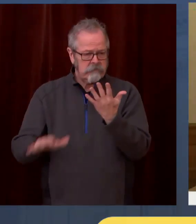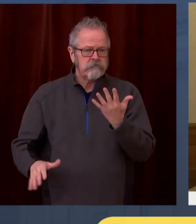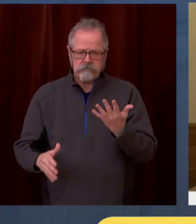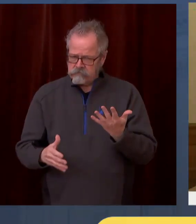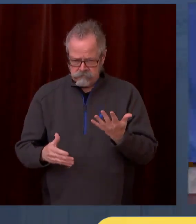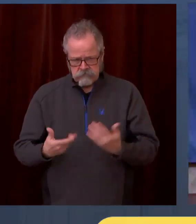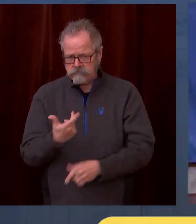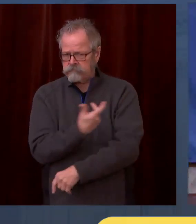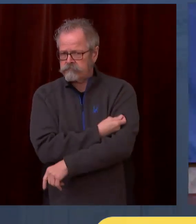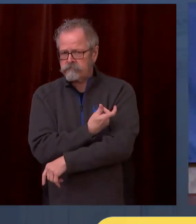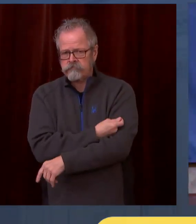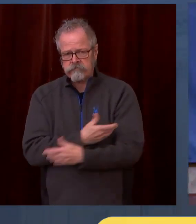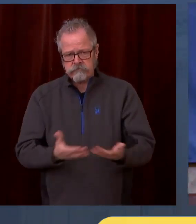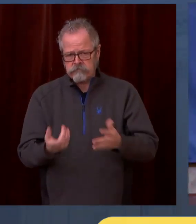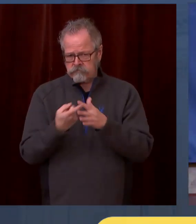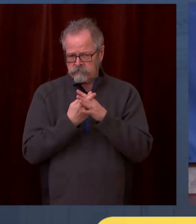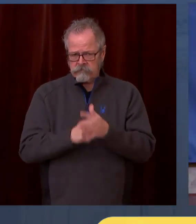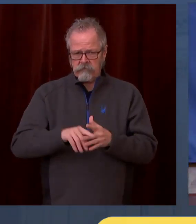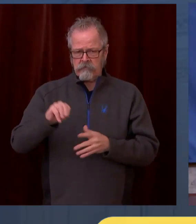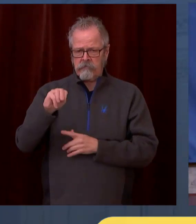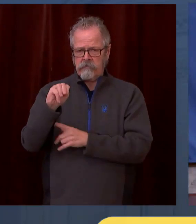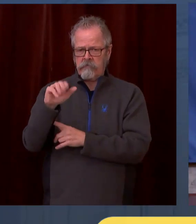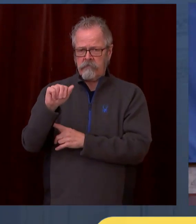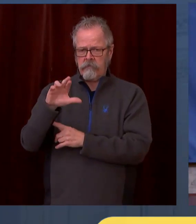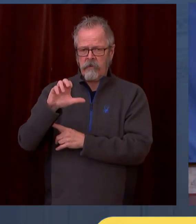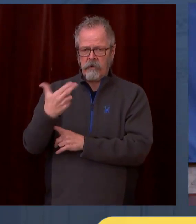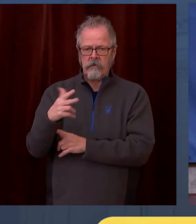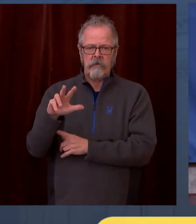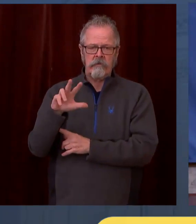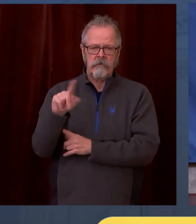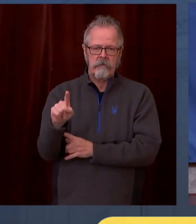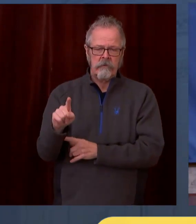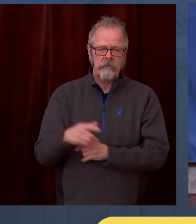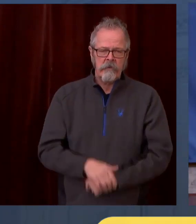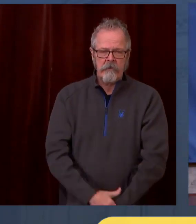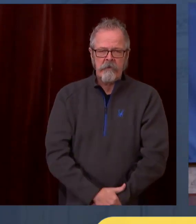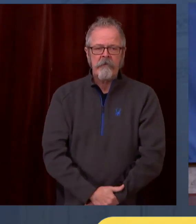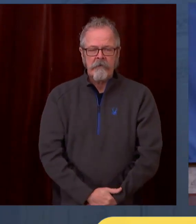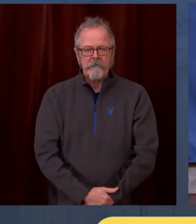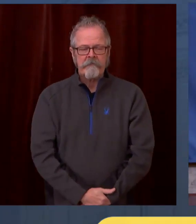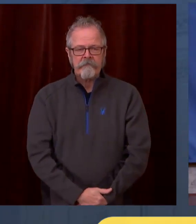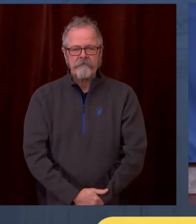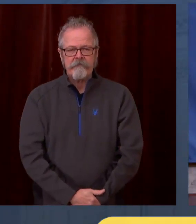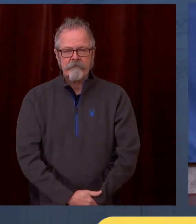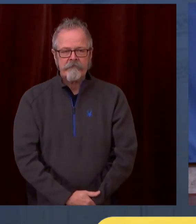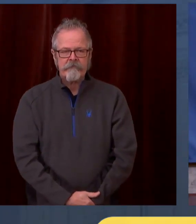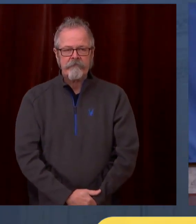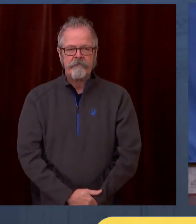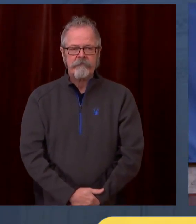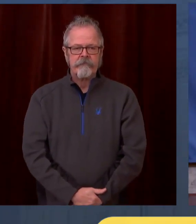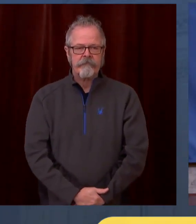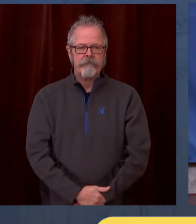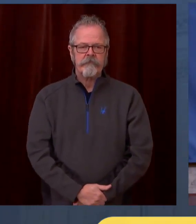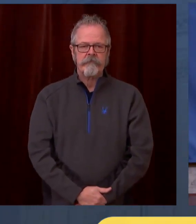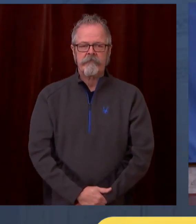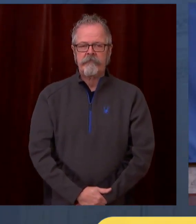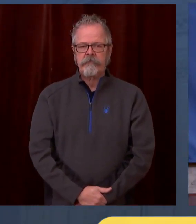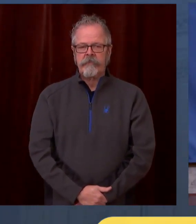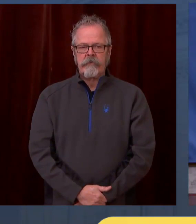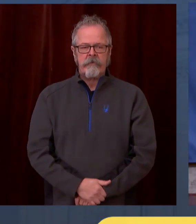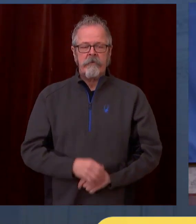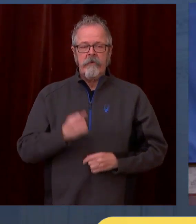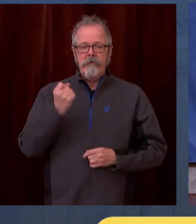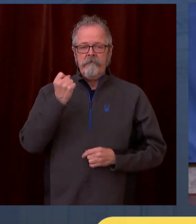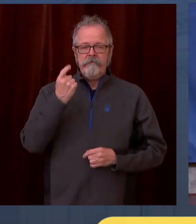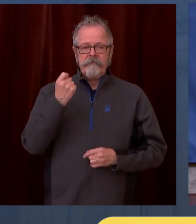Now, reaching more of our workers who work in congregate settings is very important